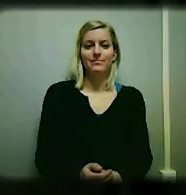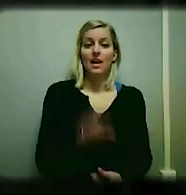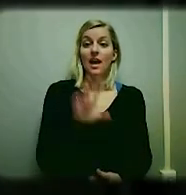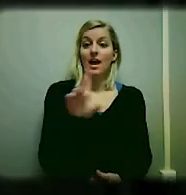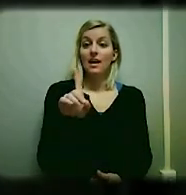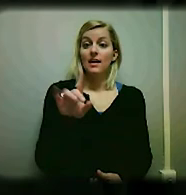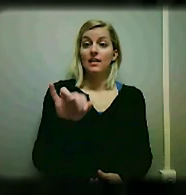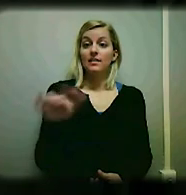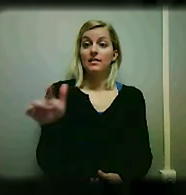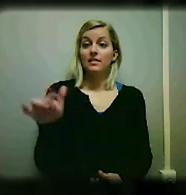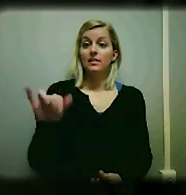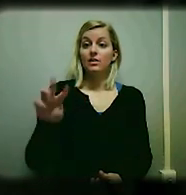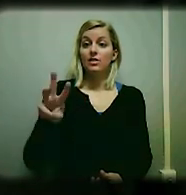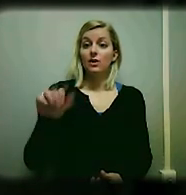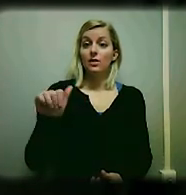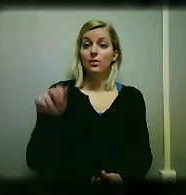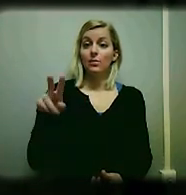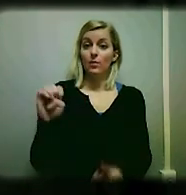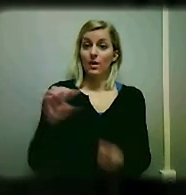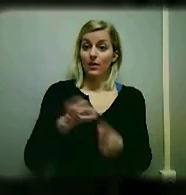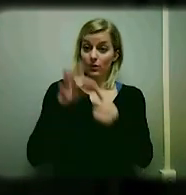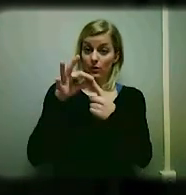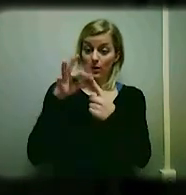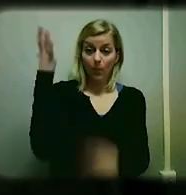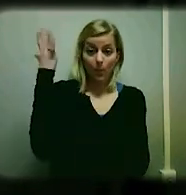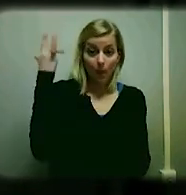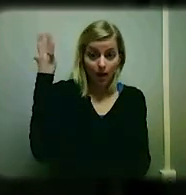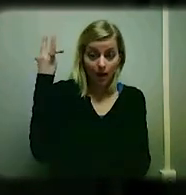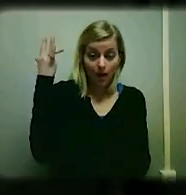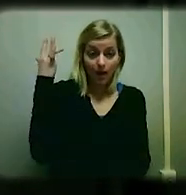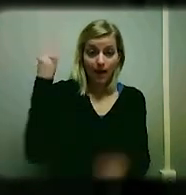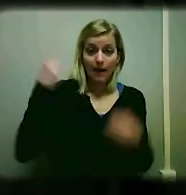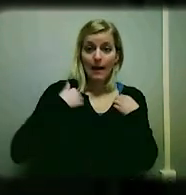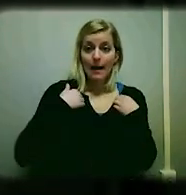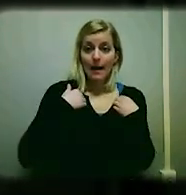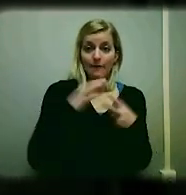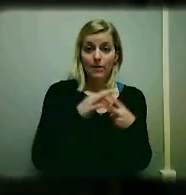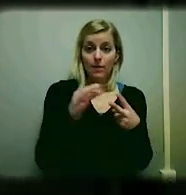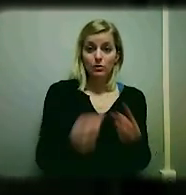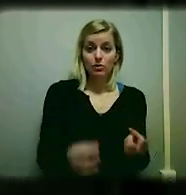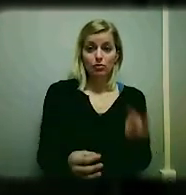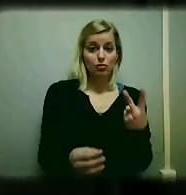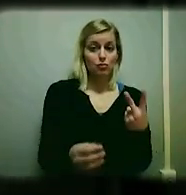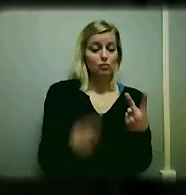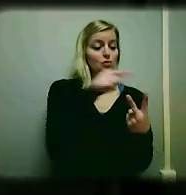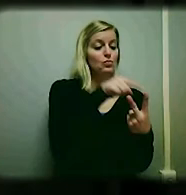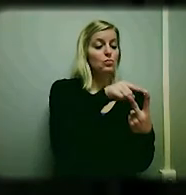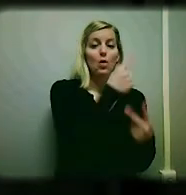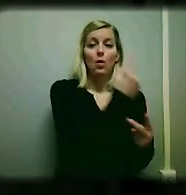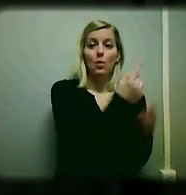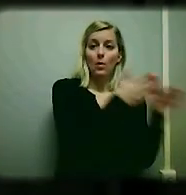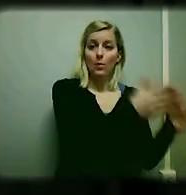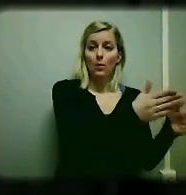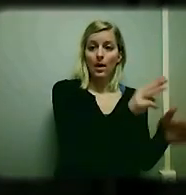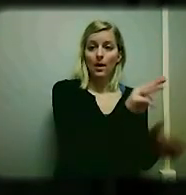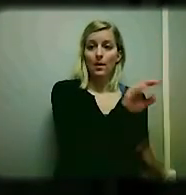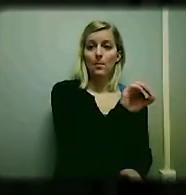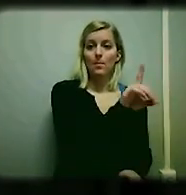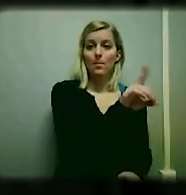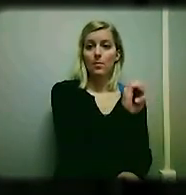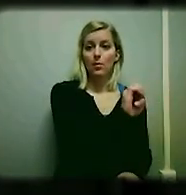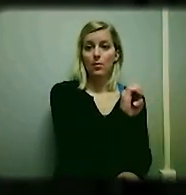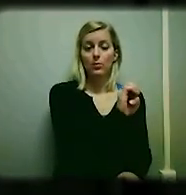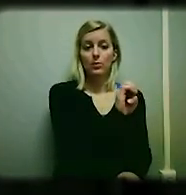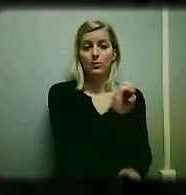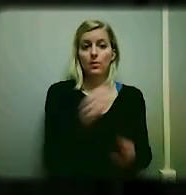What makes the DigiWave personal communication system so unique? You can choose to operate in the one-way mode or two-way simultaneous communication